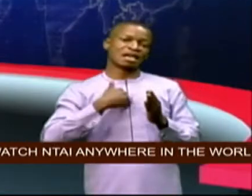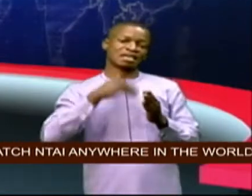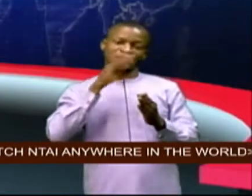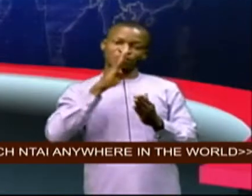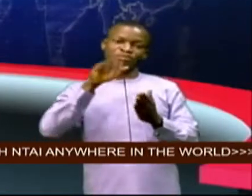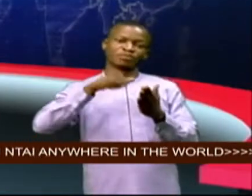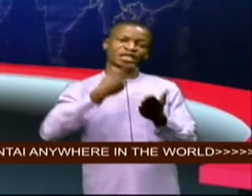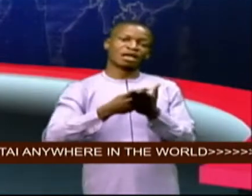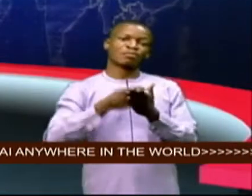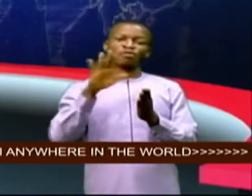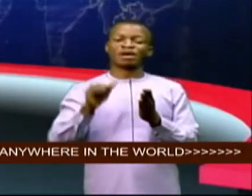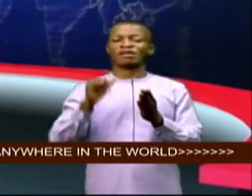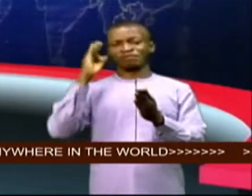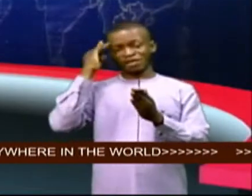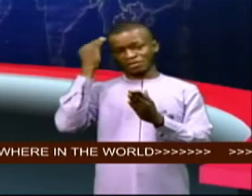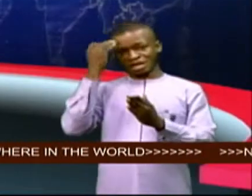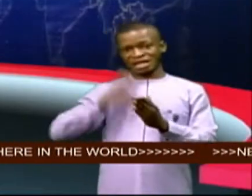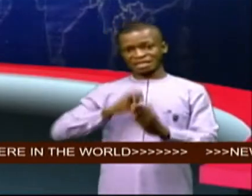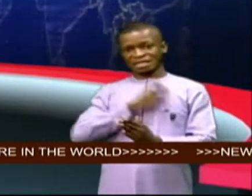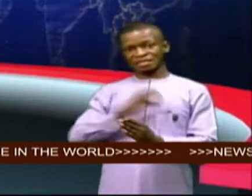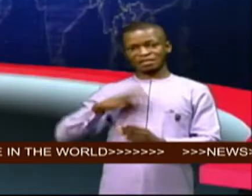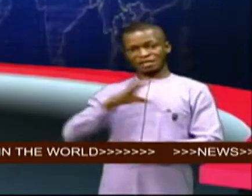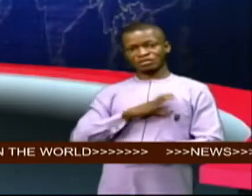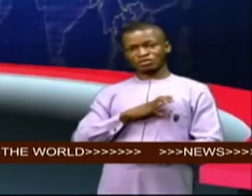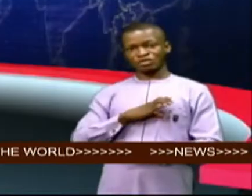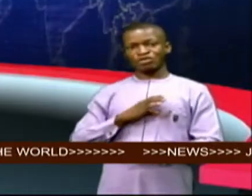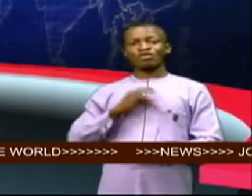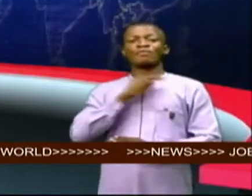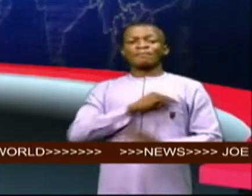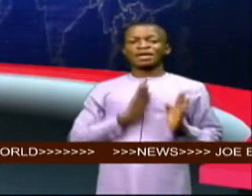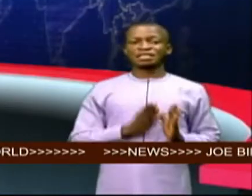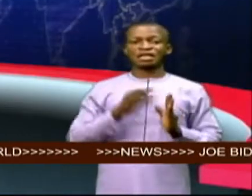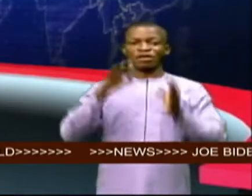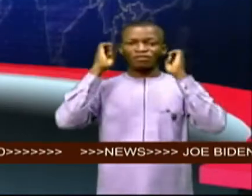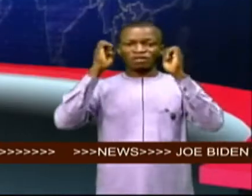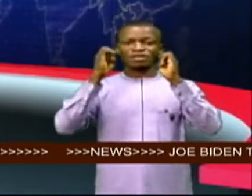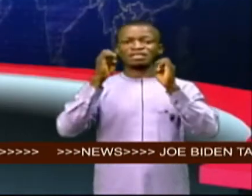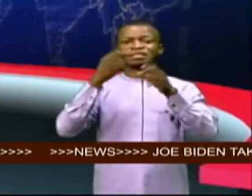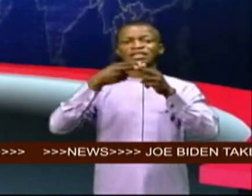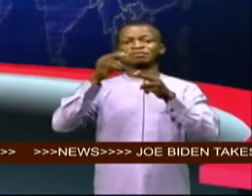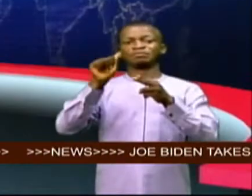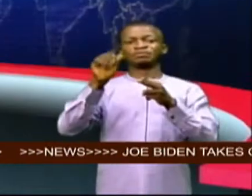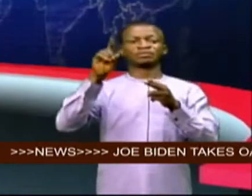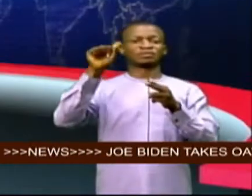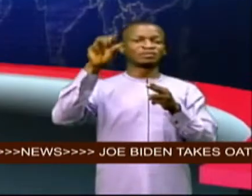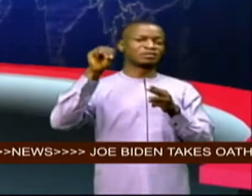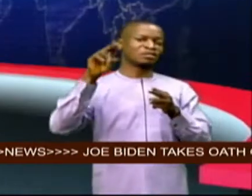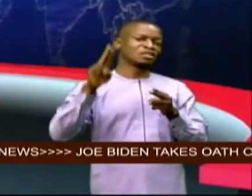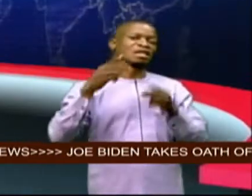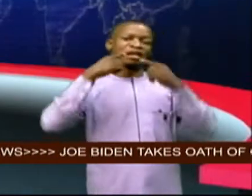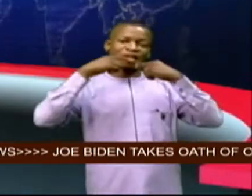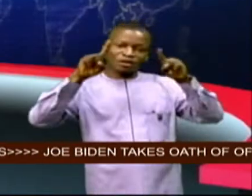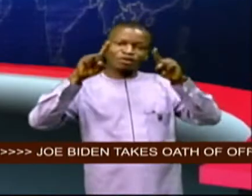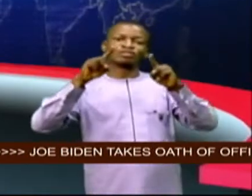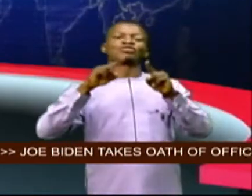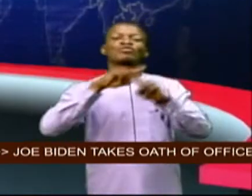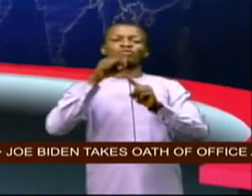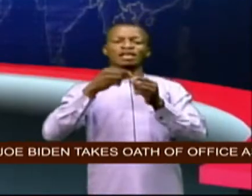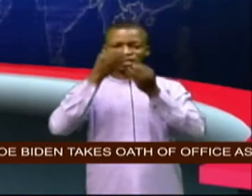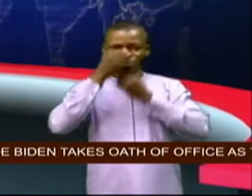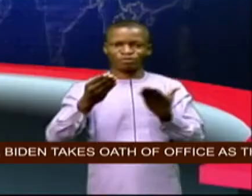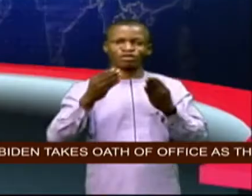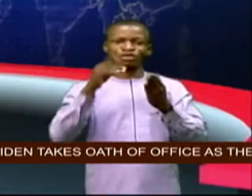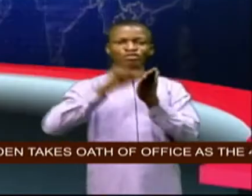the federal executive council the minister of education adamu adamu announced these while briefing journalists after the